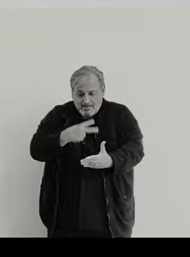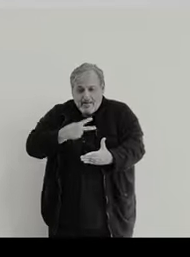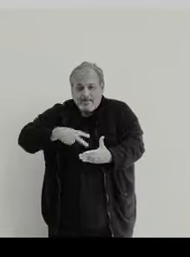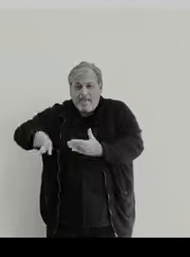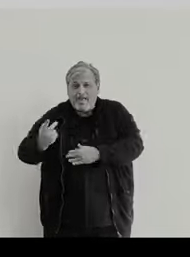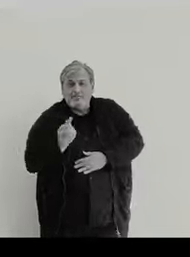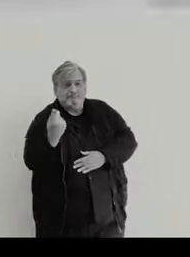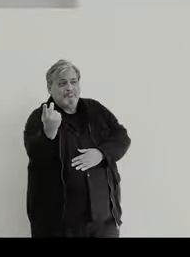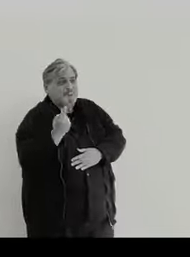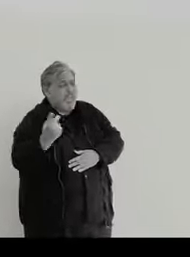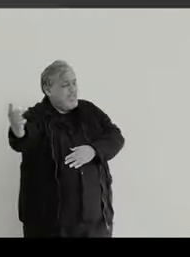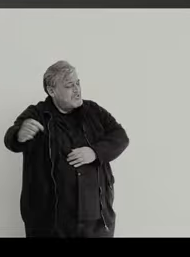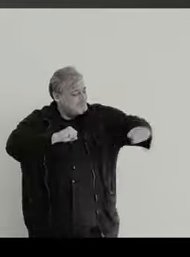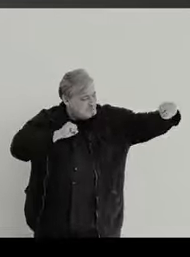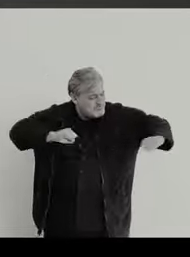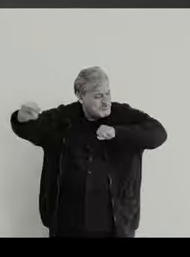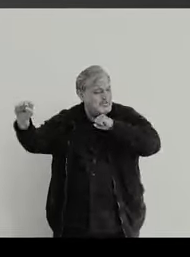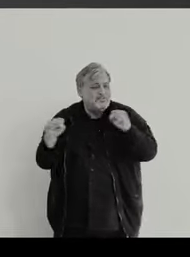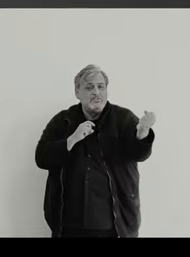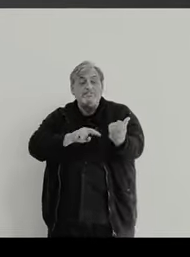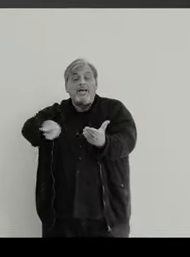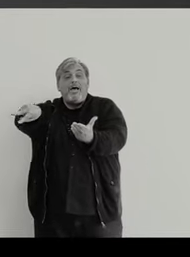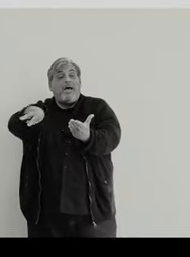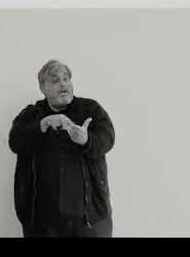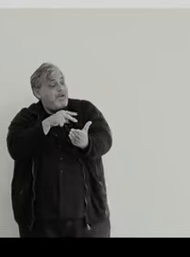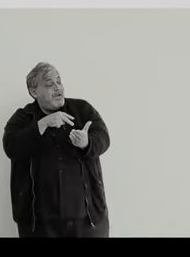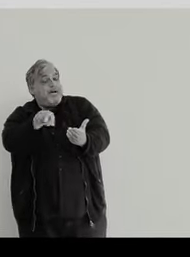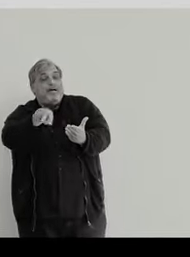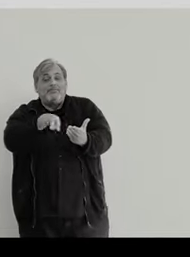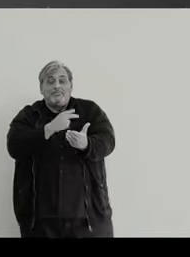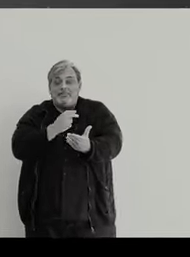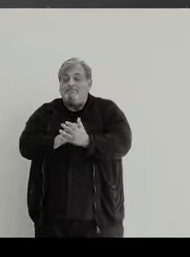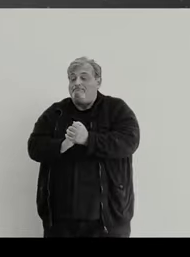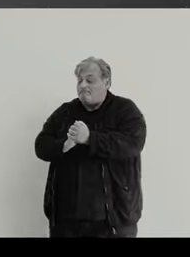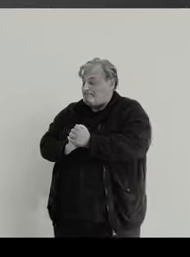dance, dance, dance Just dance